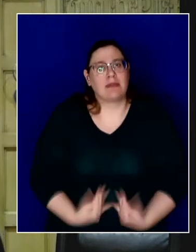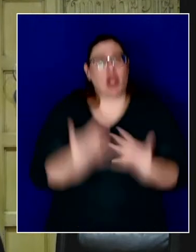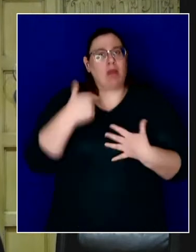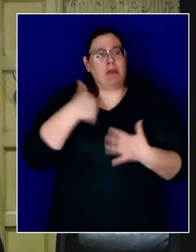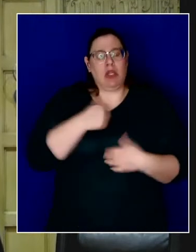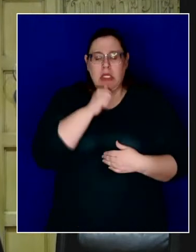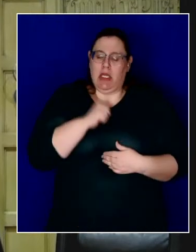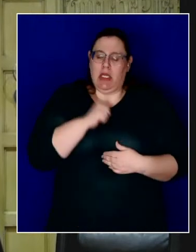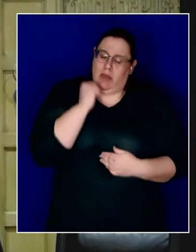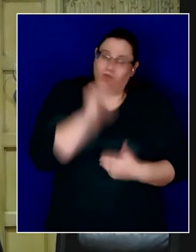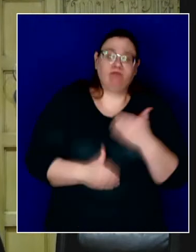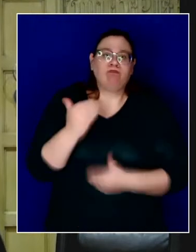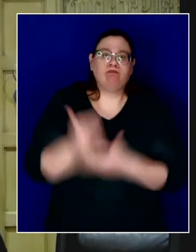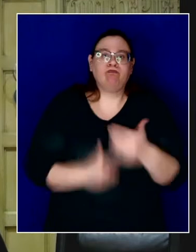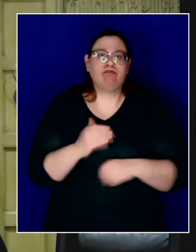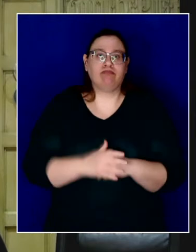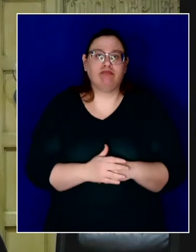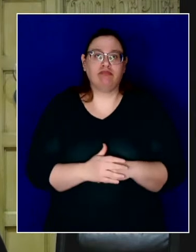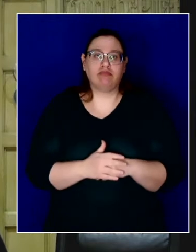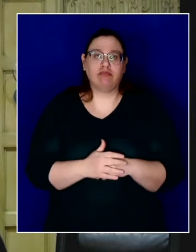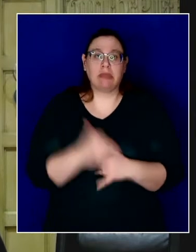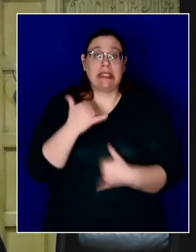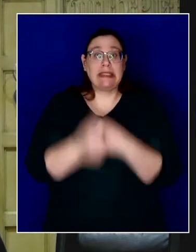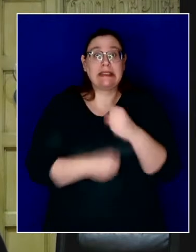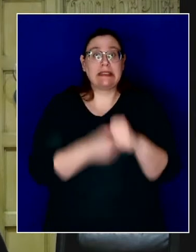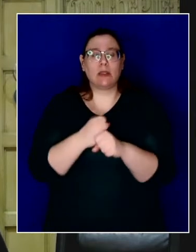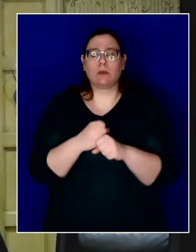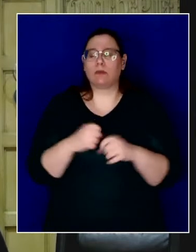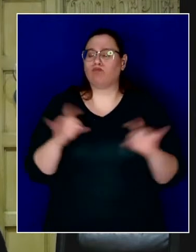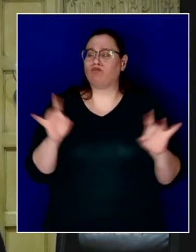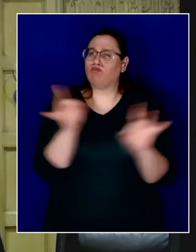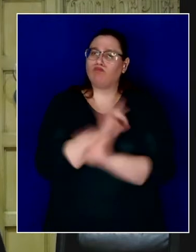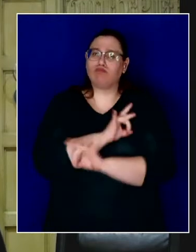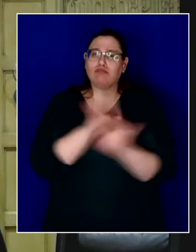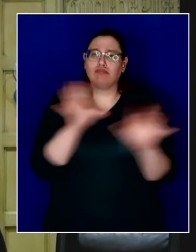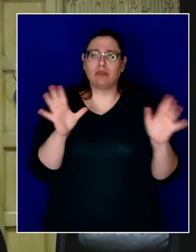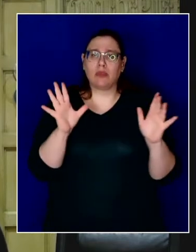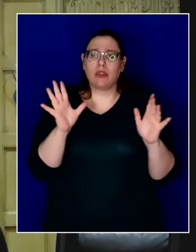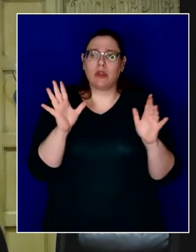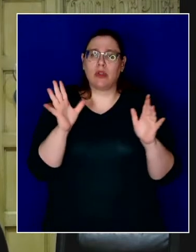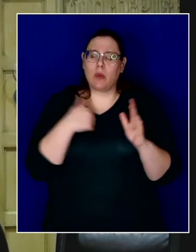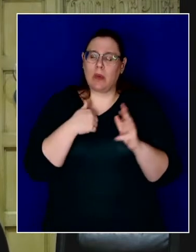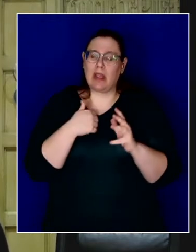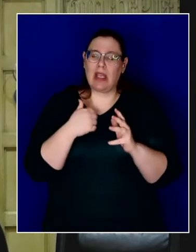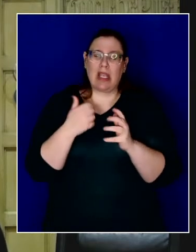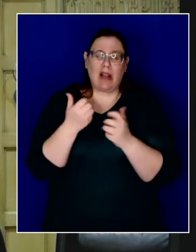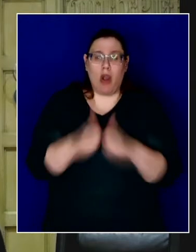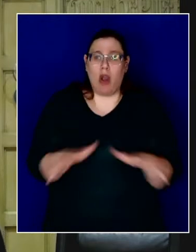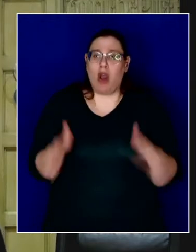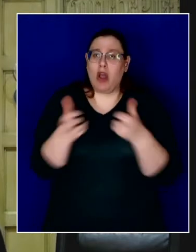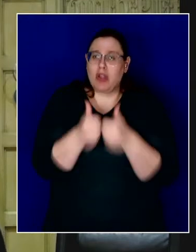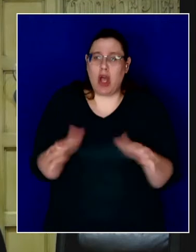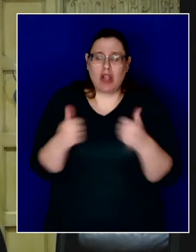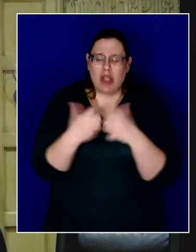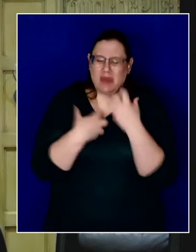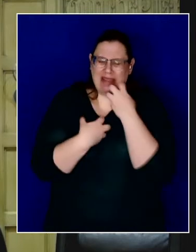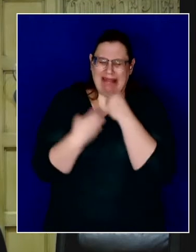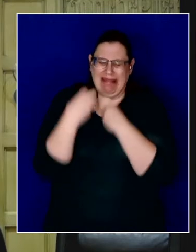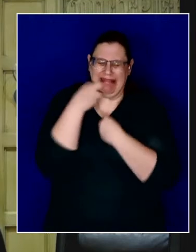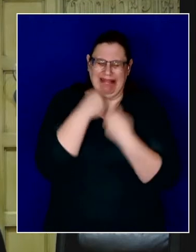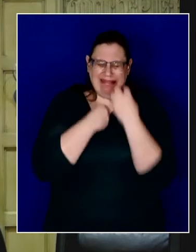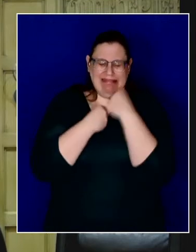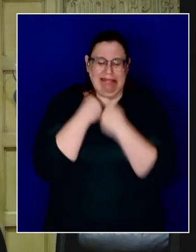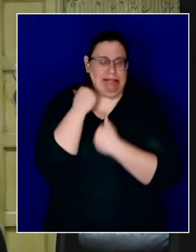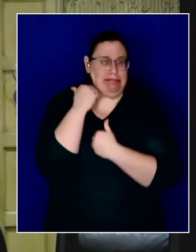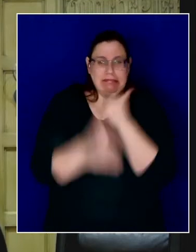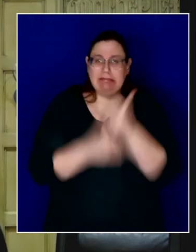continues to be one in which we have held more than we ever thought we could lose. I witnessed our heroic